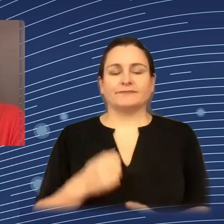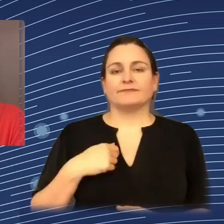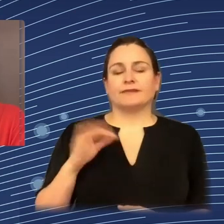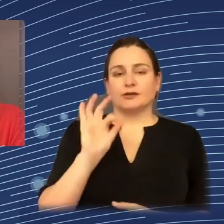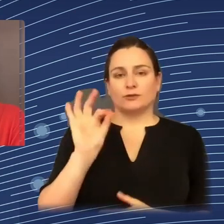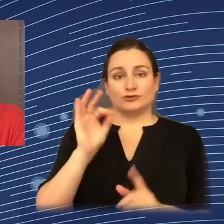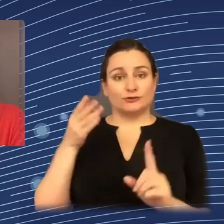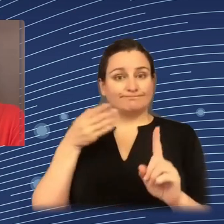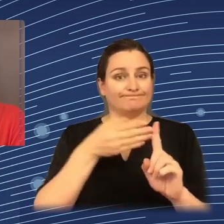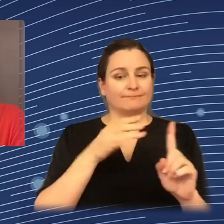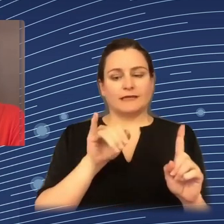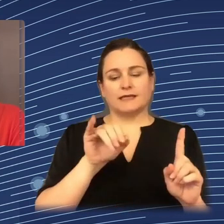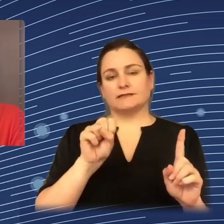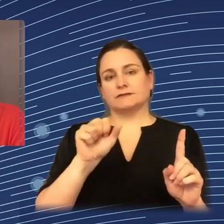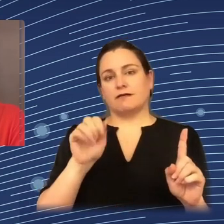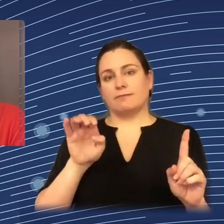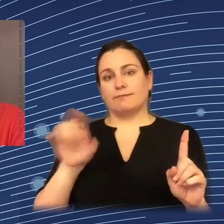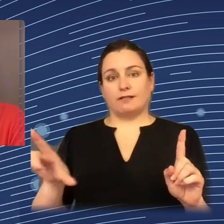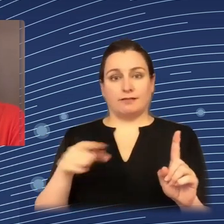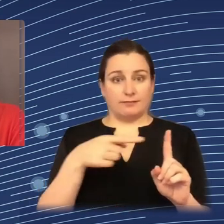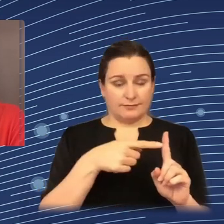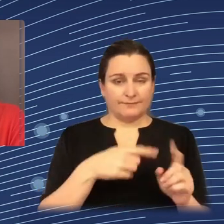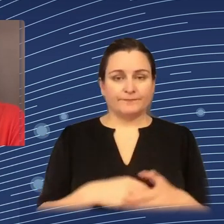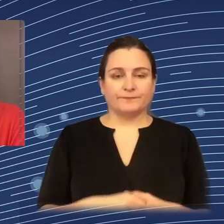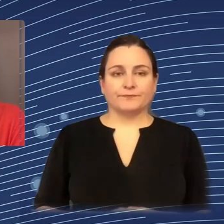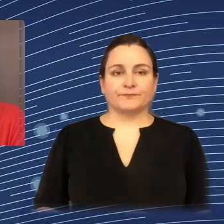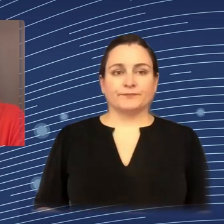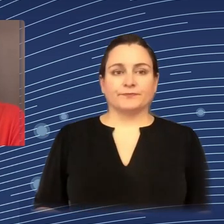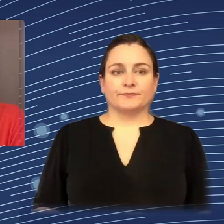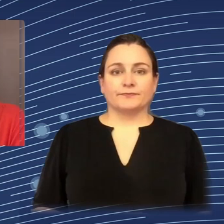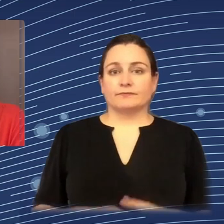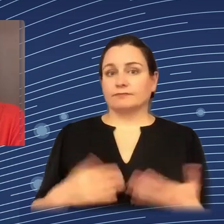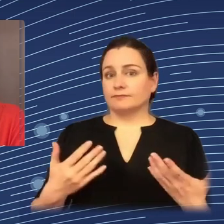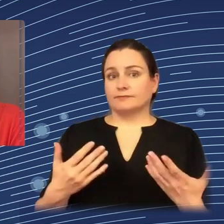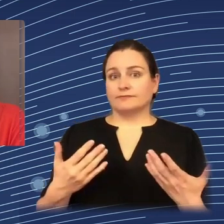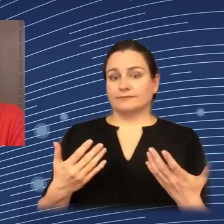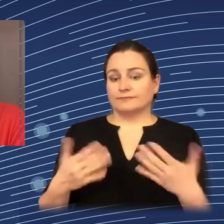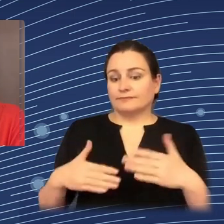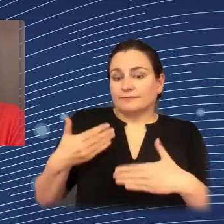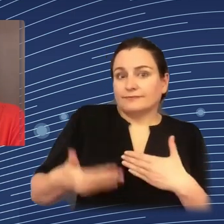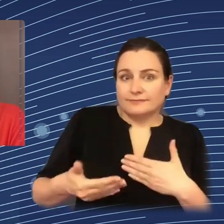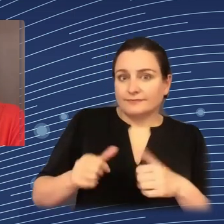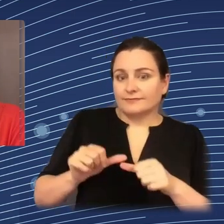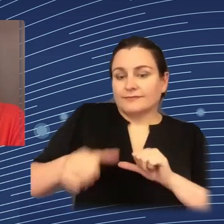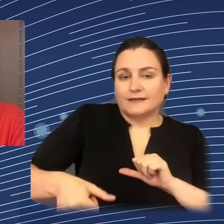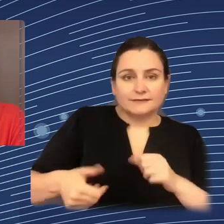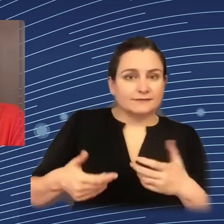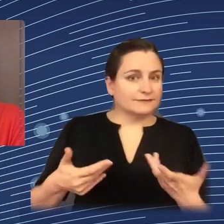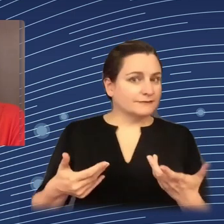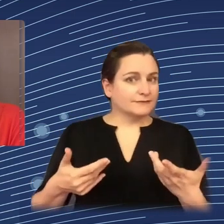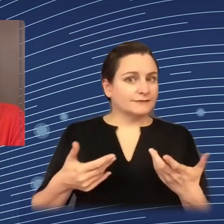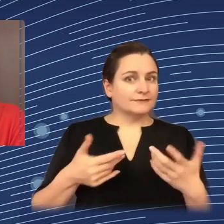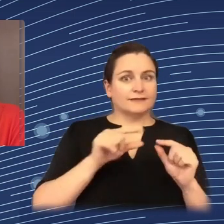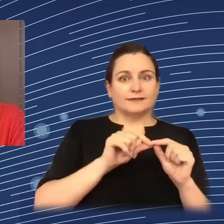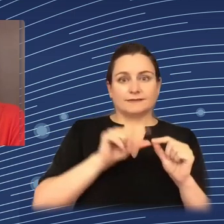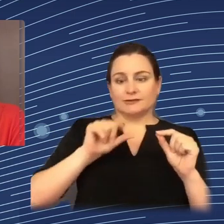about what should happen next in the workplace algorithmic management in terms of